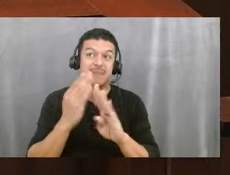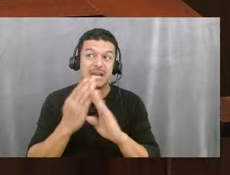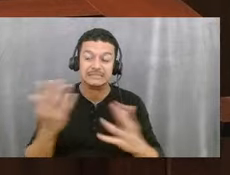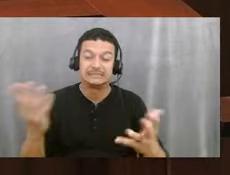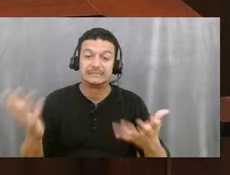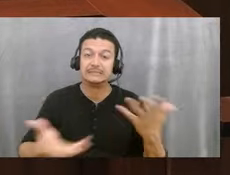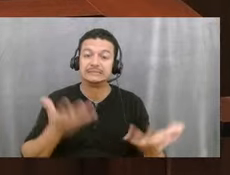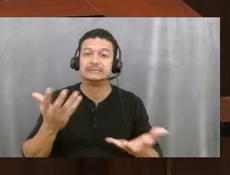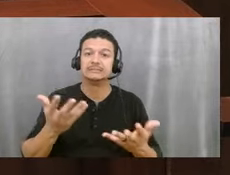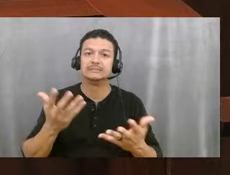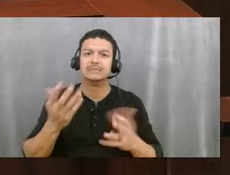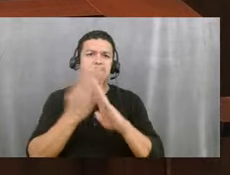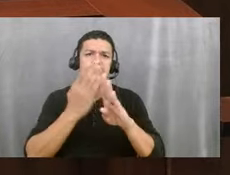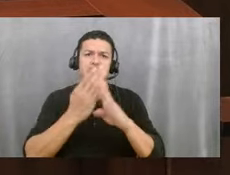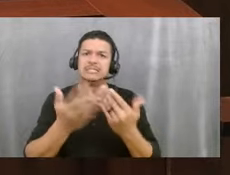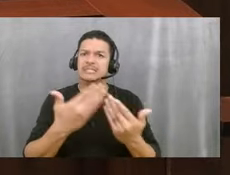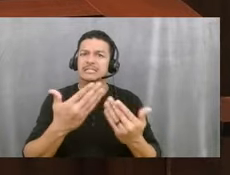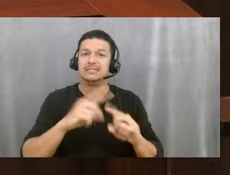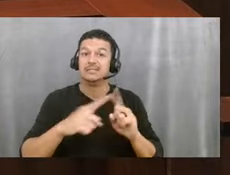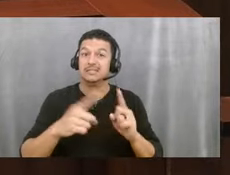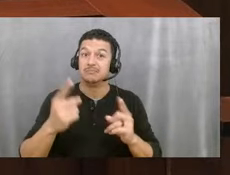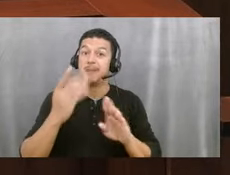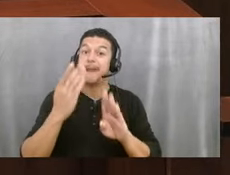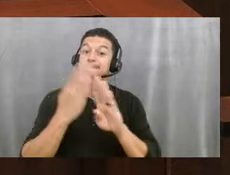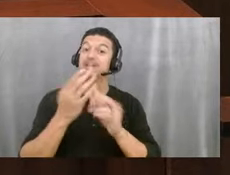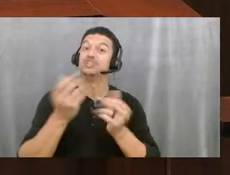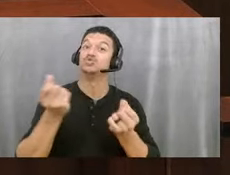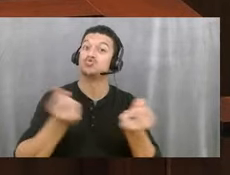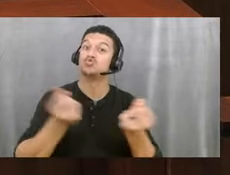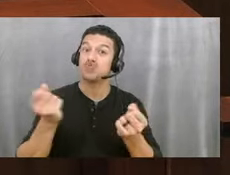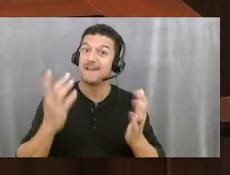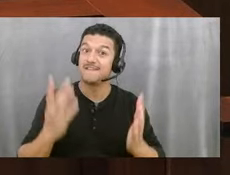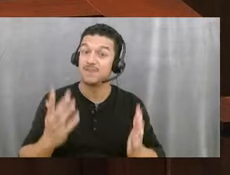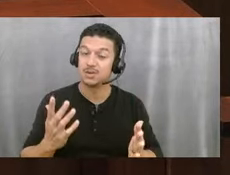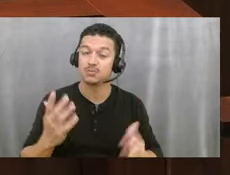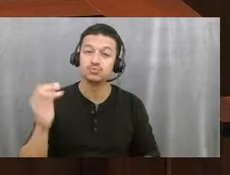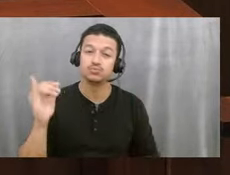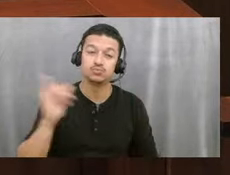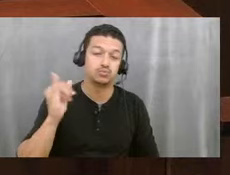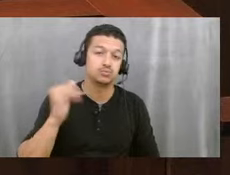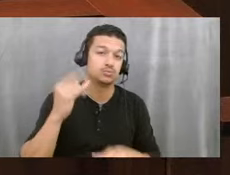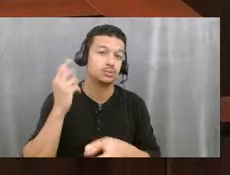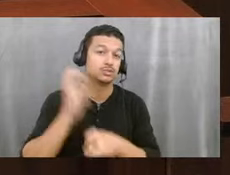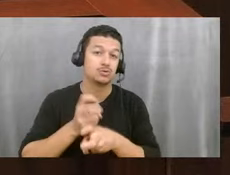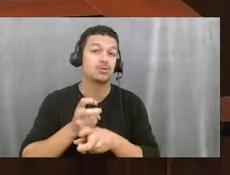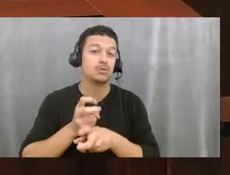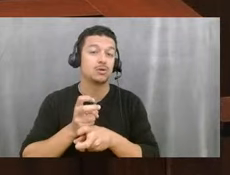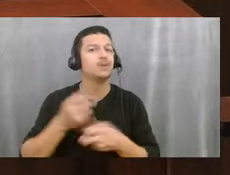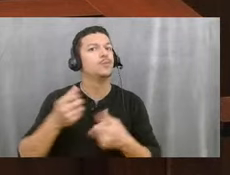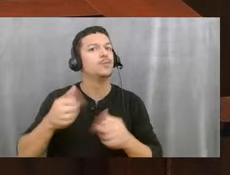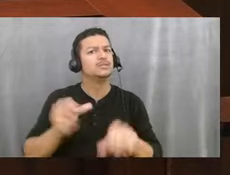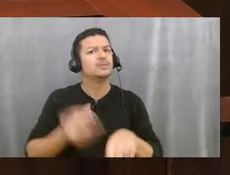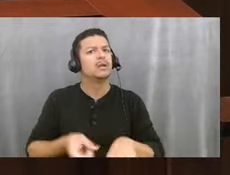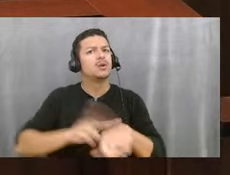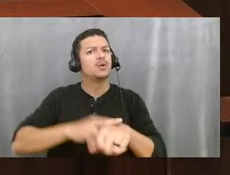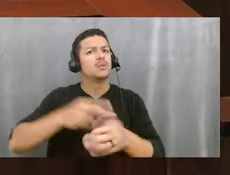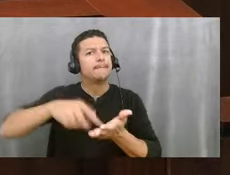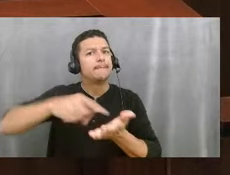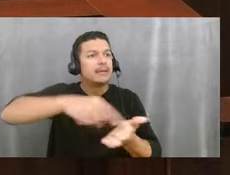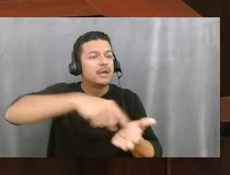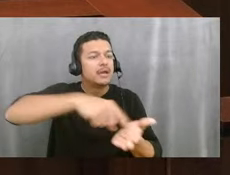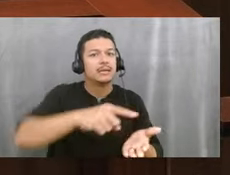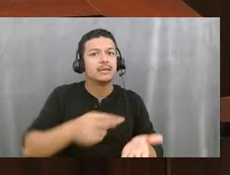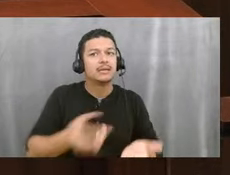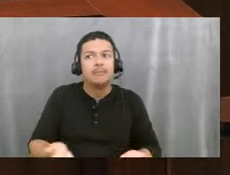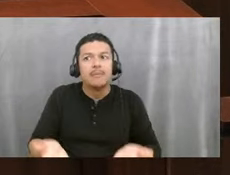are almost impossible to come by, as you all know. So we've done everything we can to raise pay, raise spirits over there, make sure that they like their